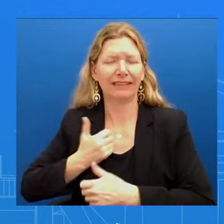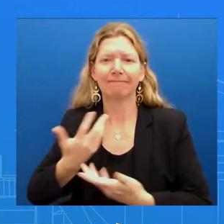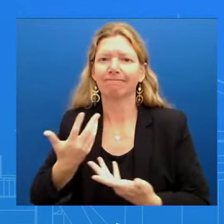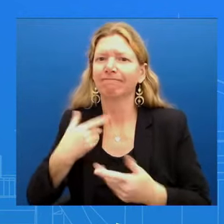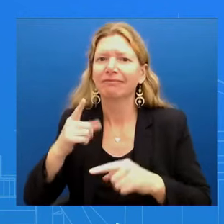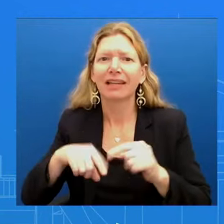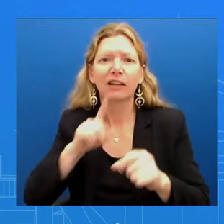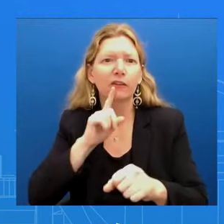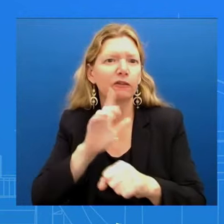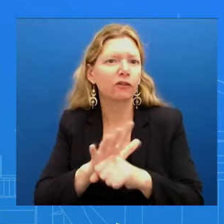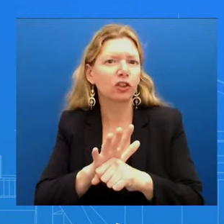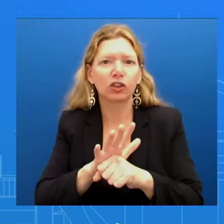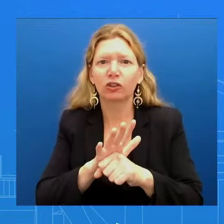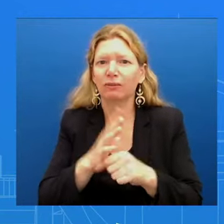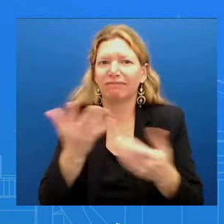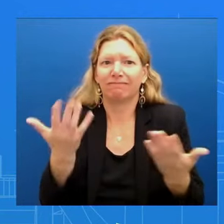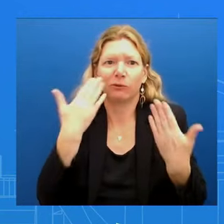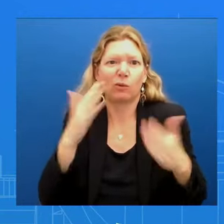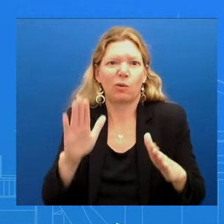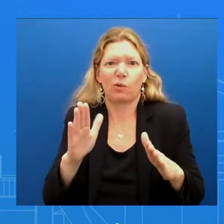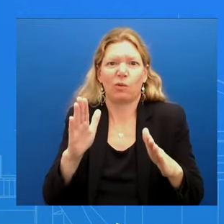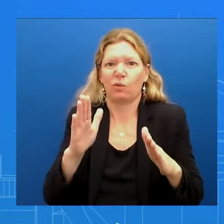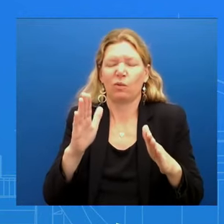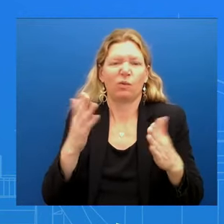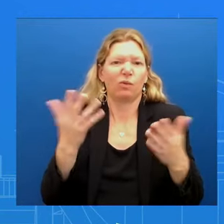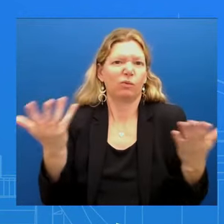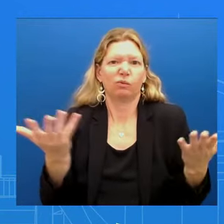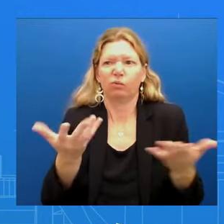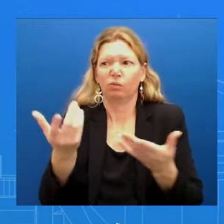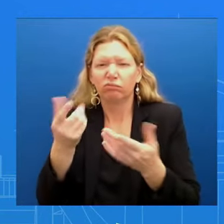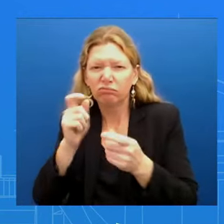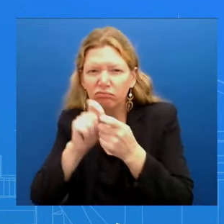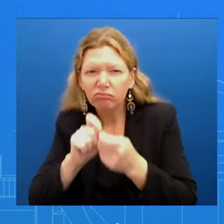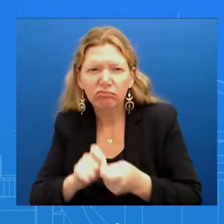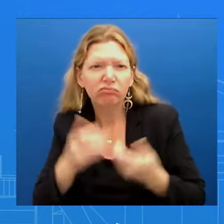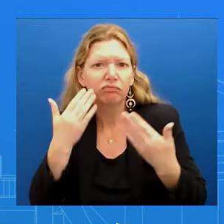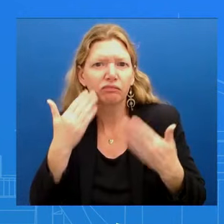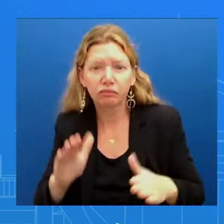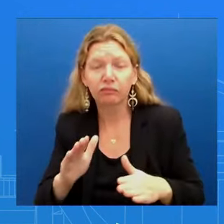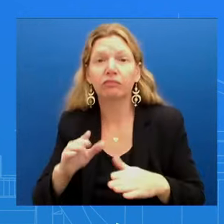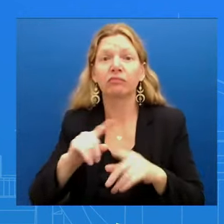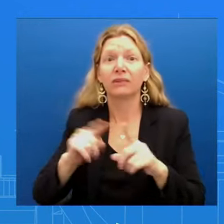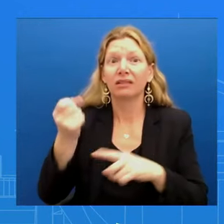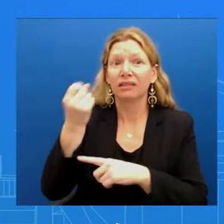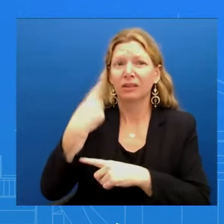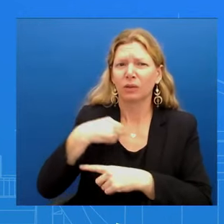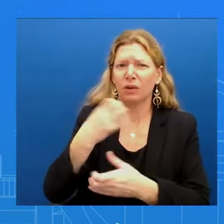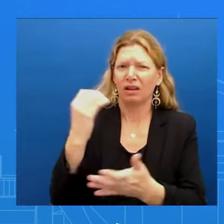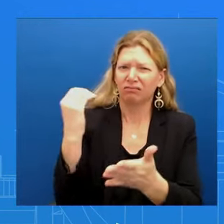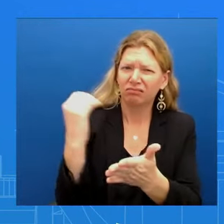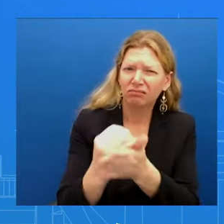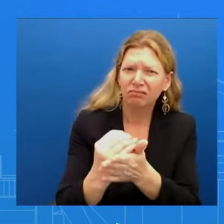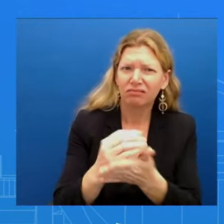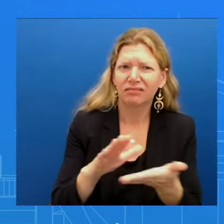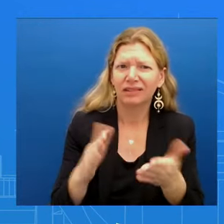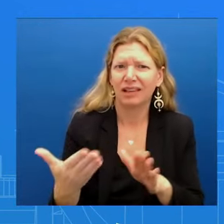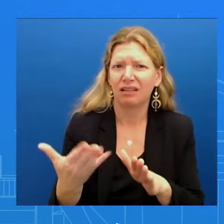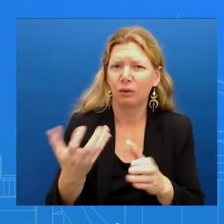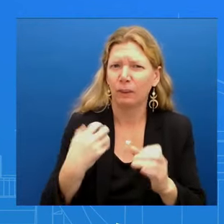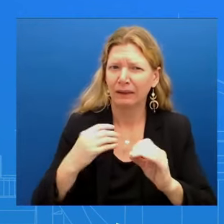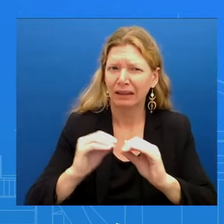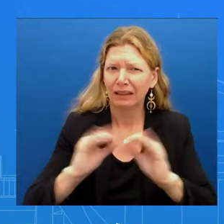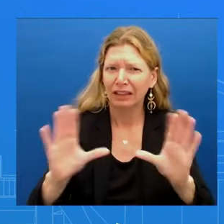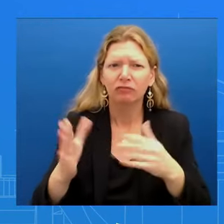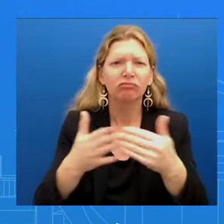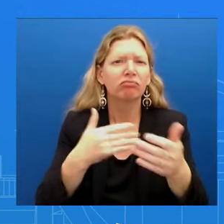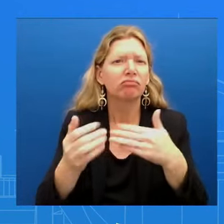Israeli or Palestinian but let me be clear there can be no enduring end to this crisis until Hamas releases the